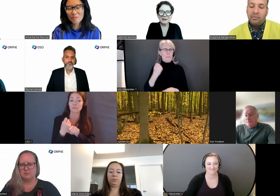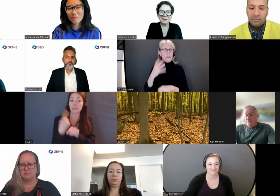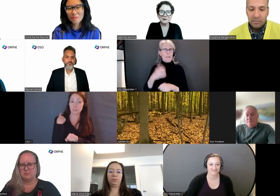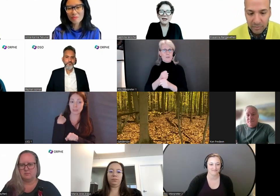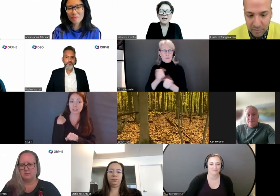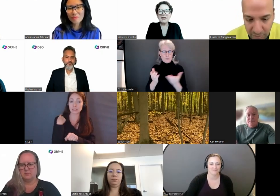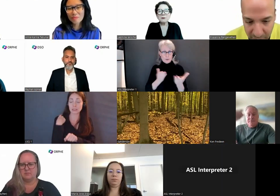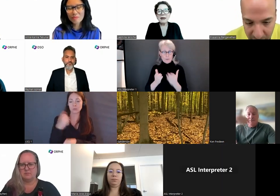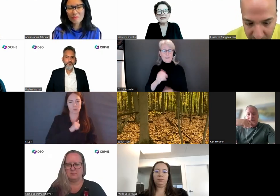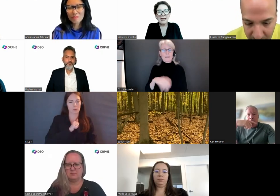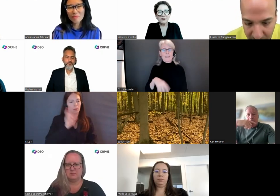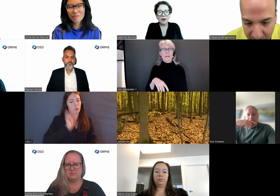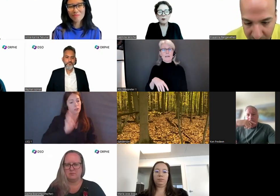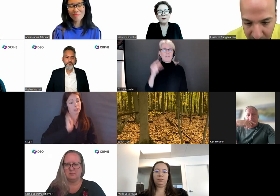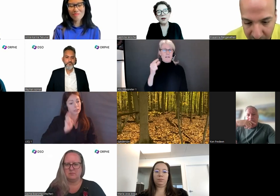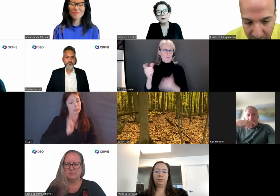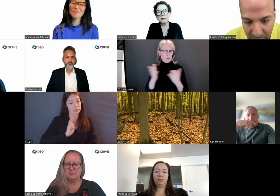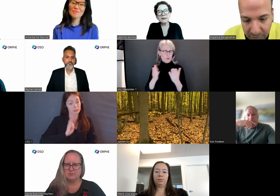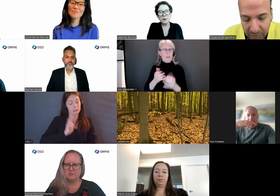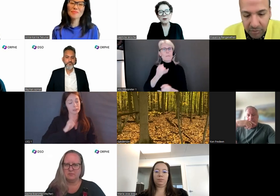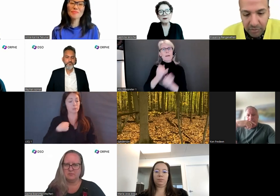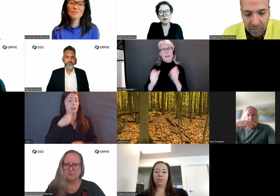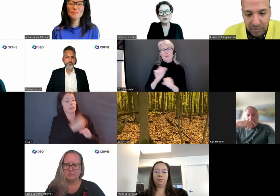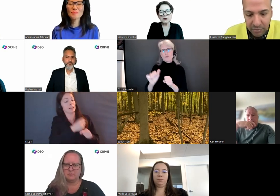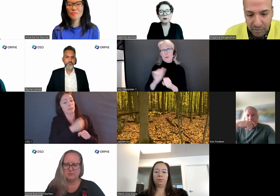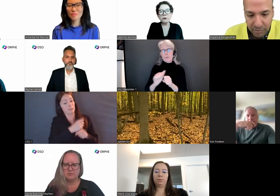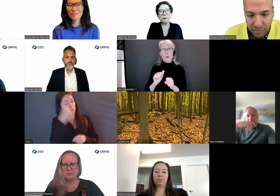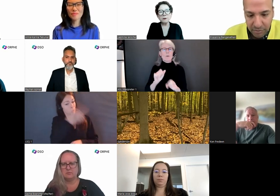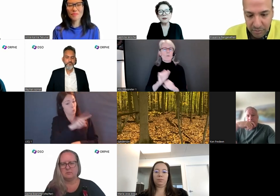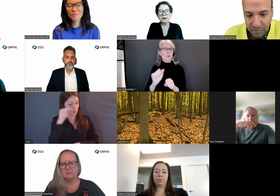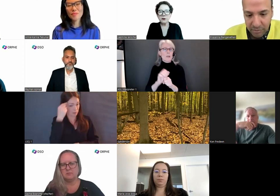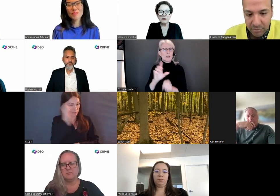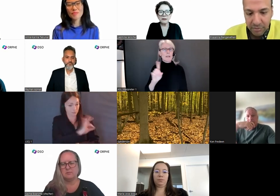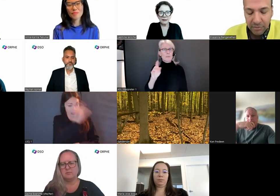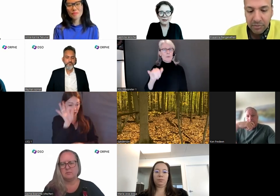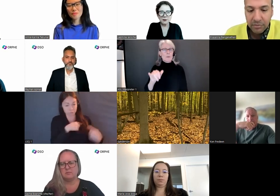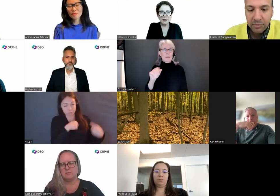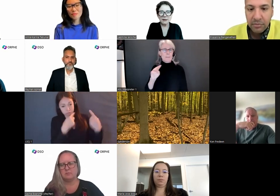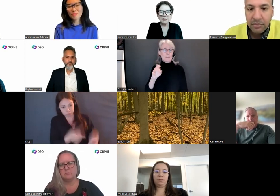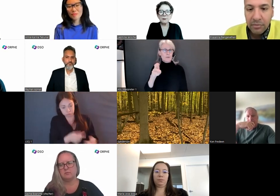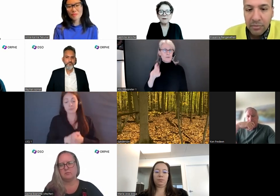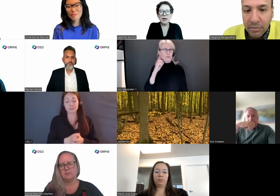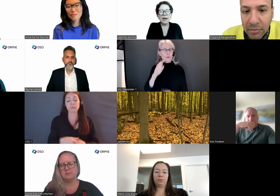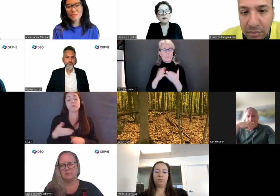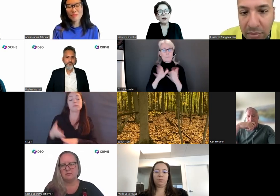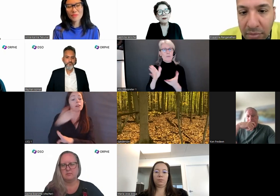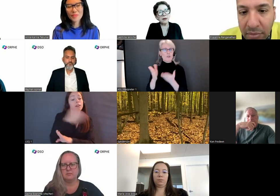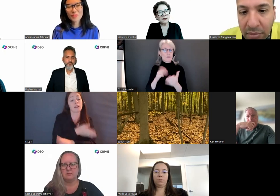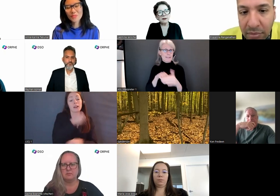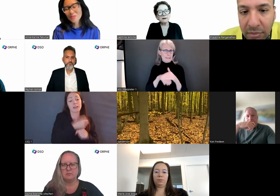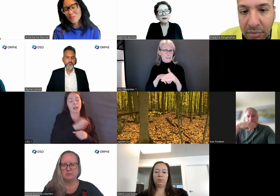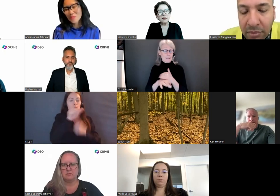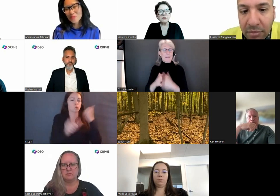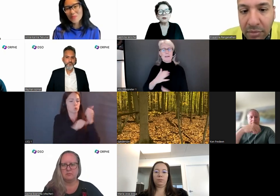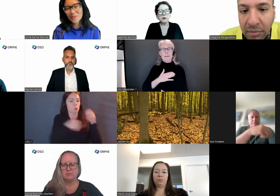service. In my last job, I was the deputy minister minister for public service accessibility. And my